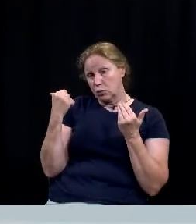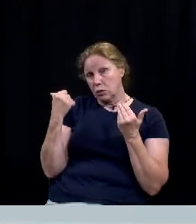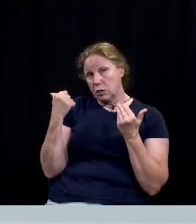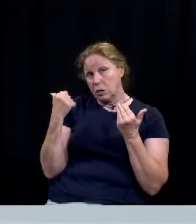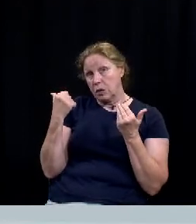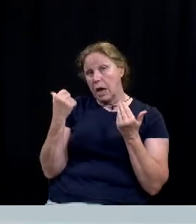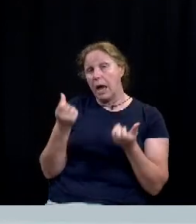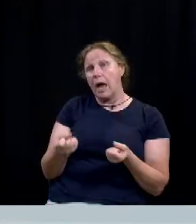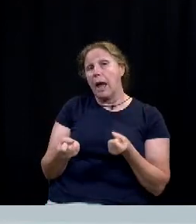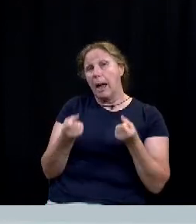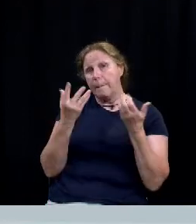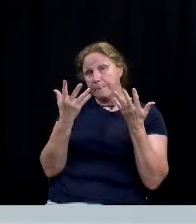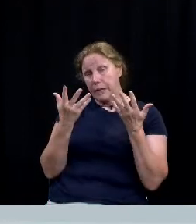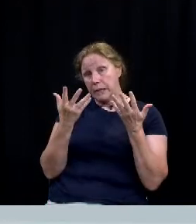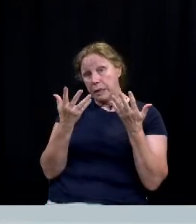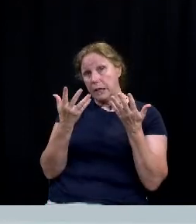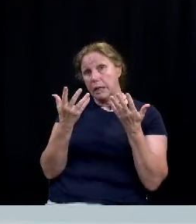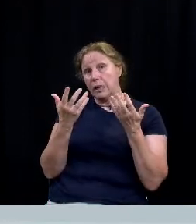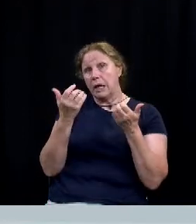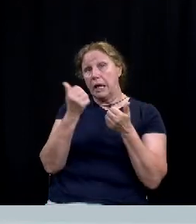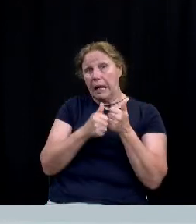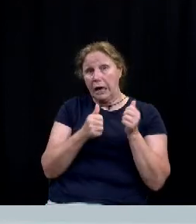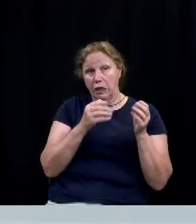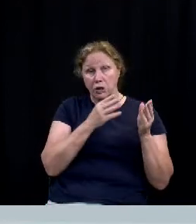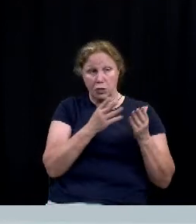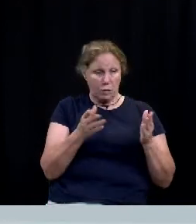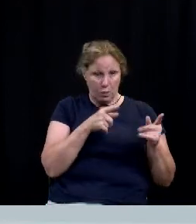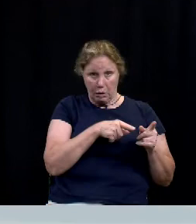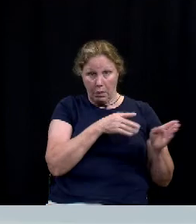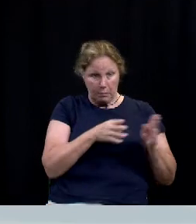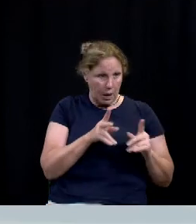of cases that each strategy would apply to